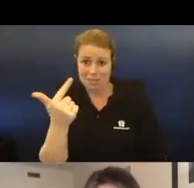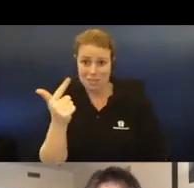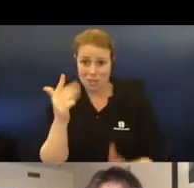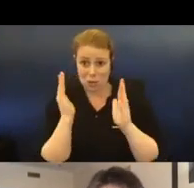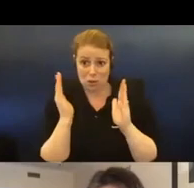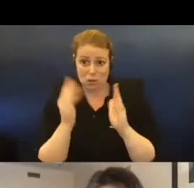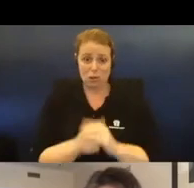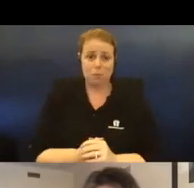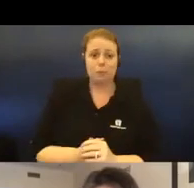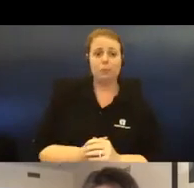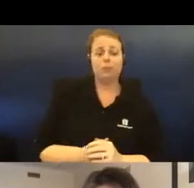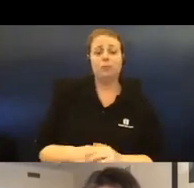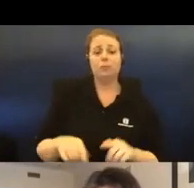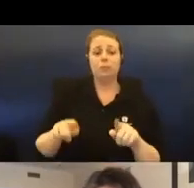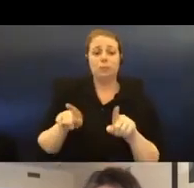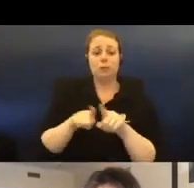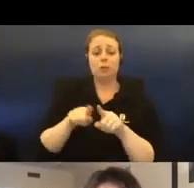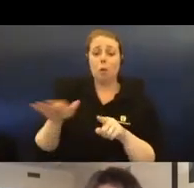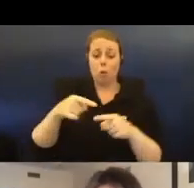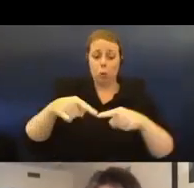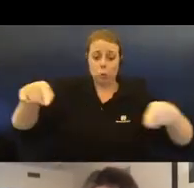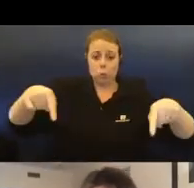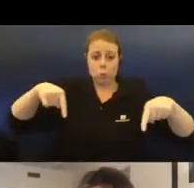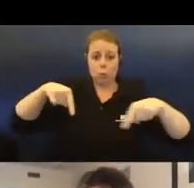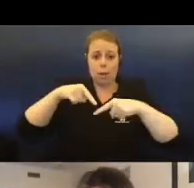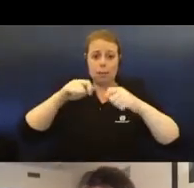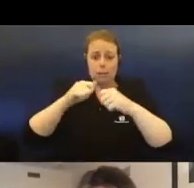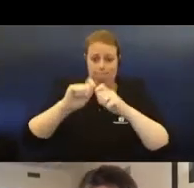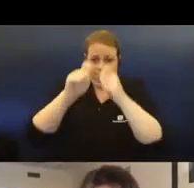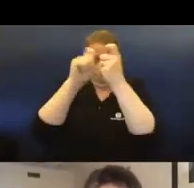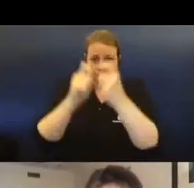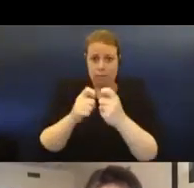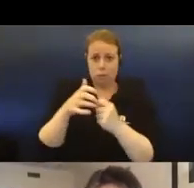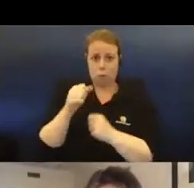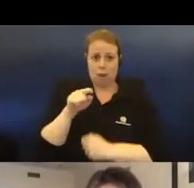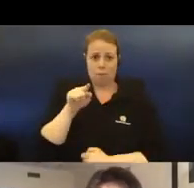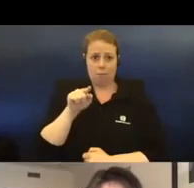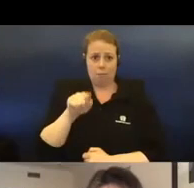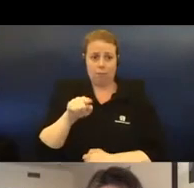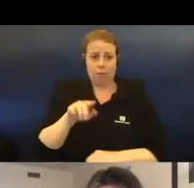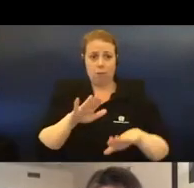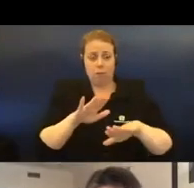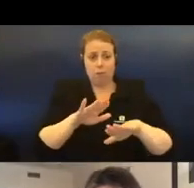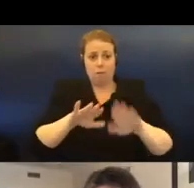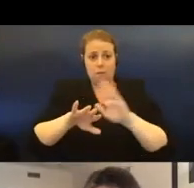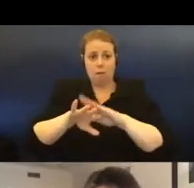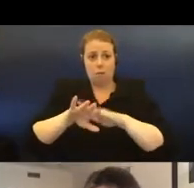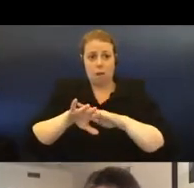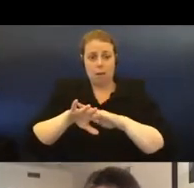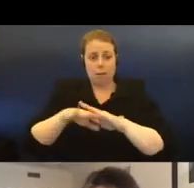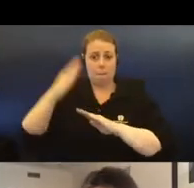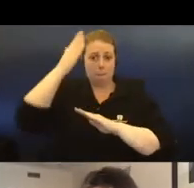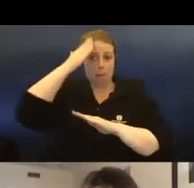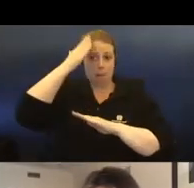Also, each square has a monument. Here we see Mother Georgia, a monument on the far right hill, and this is a central Lenin square with